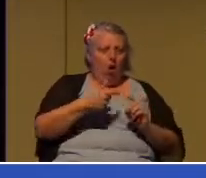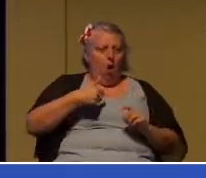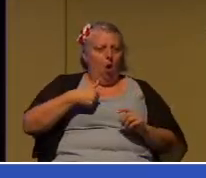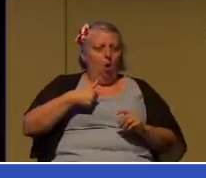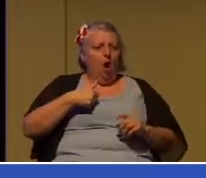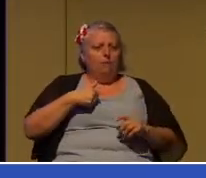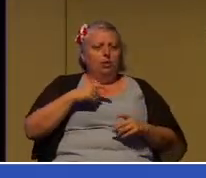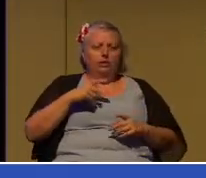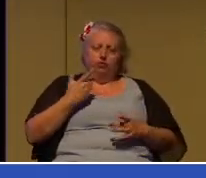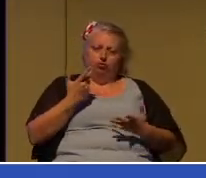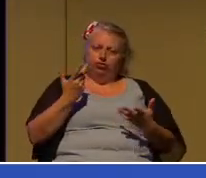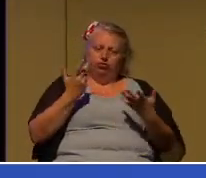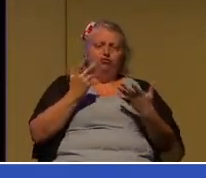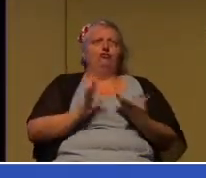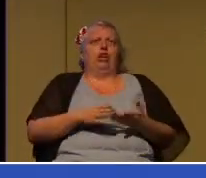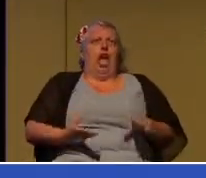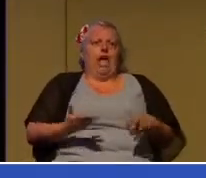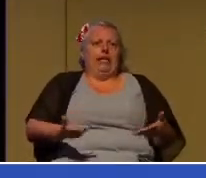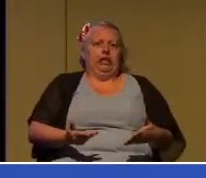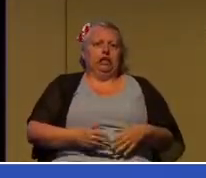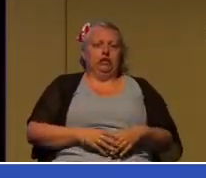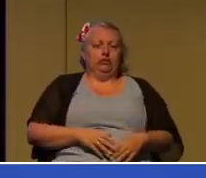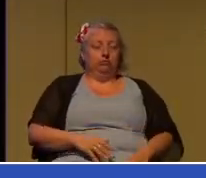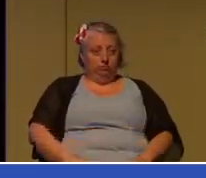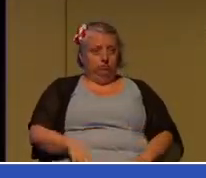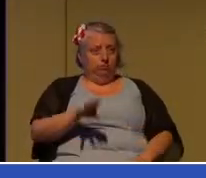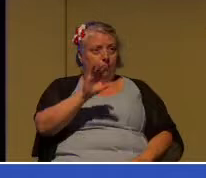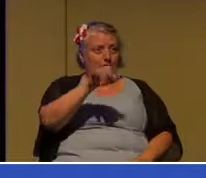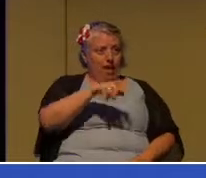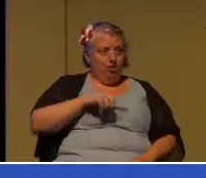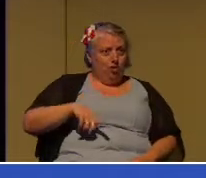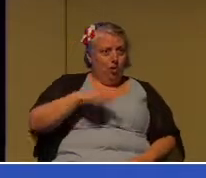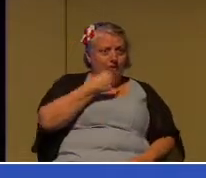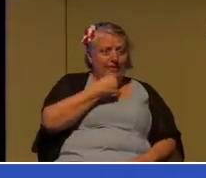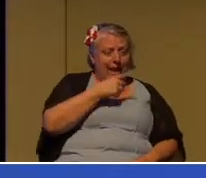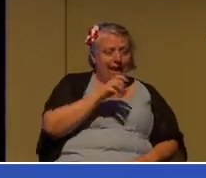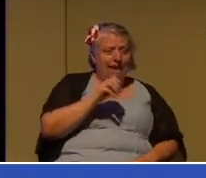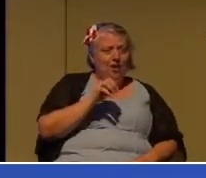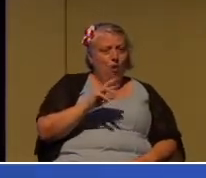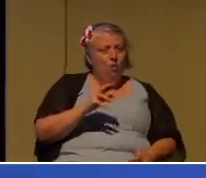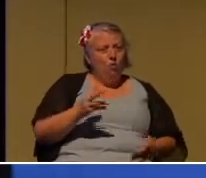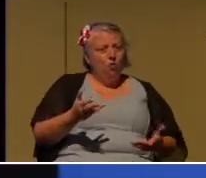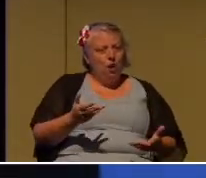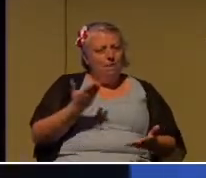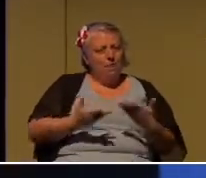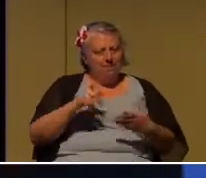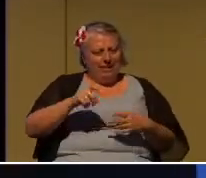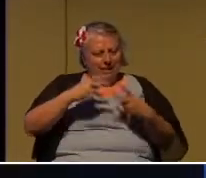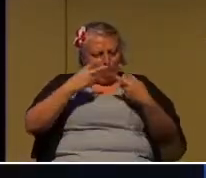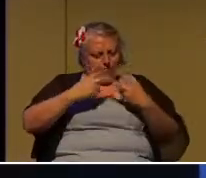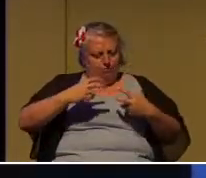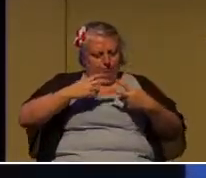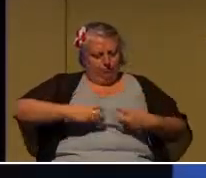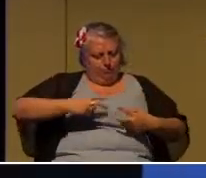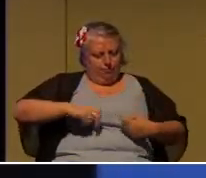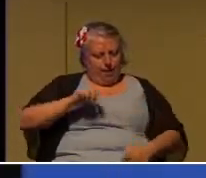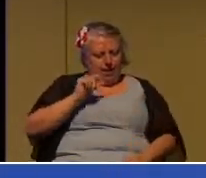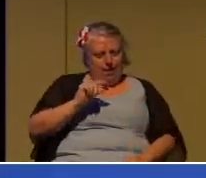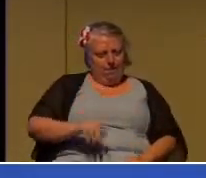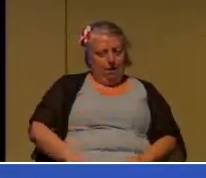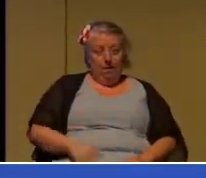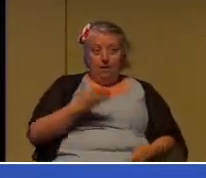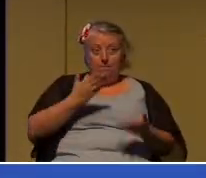that what the Lord's saying? Or is the Lord saying to you, you know, you need to look at yourself a little bit here. First of all, are you